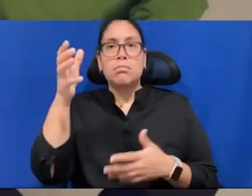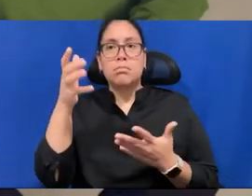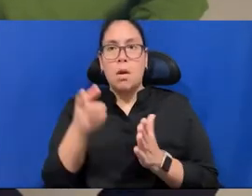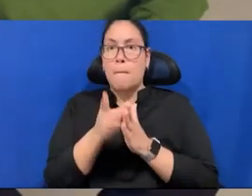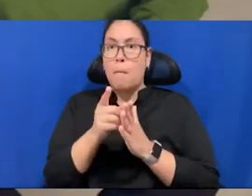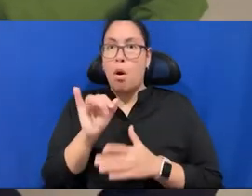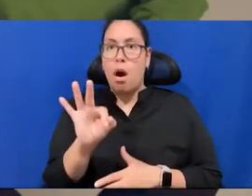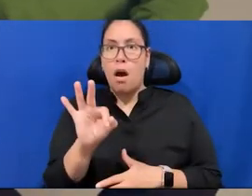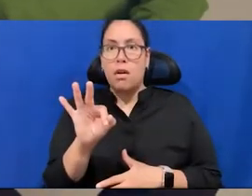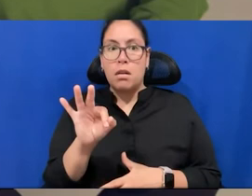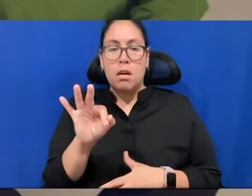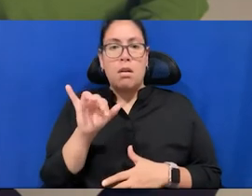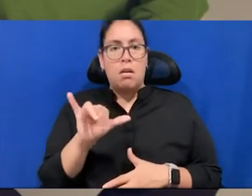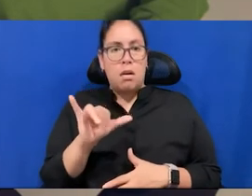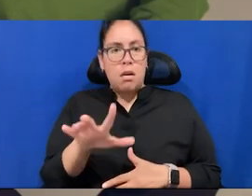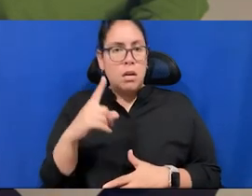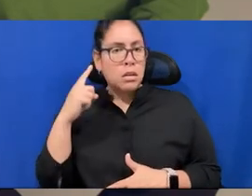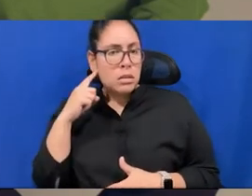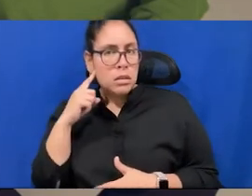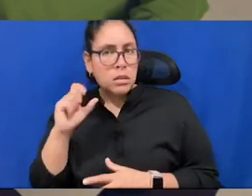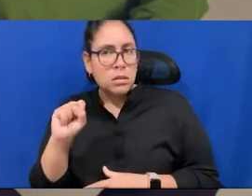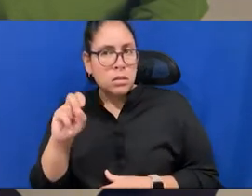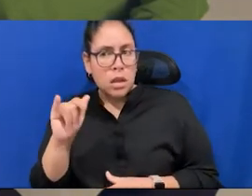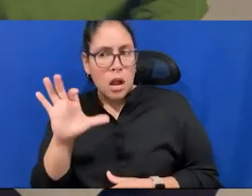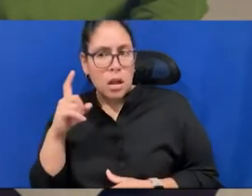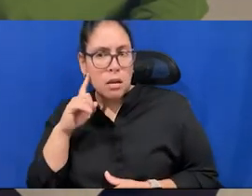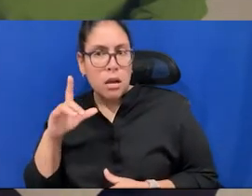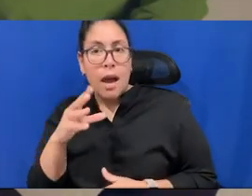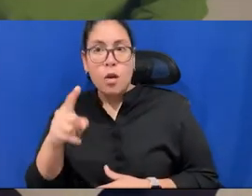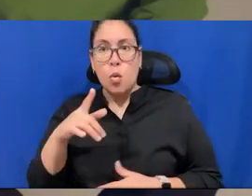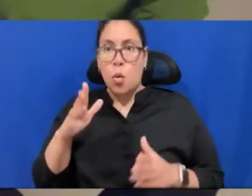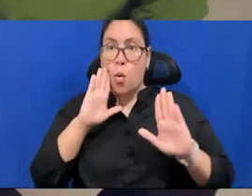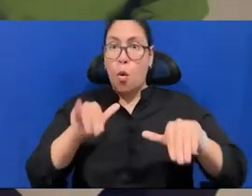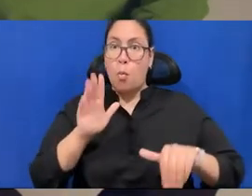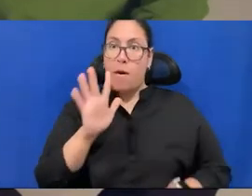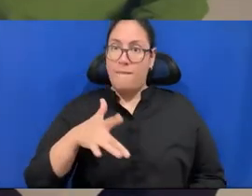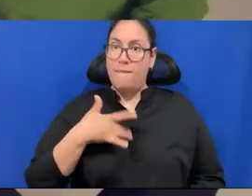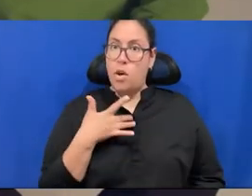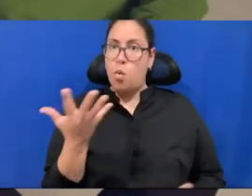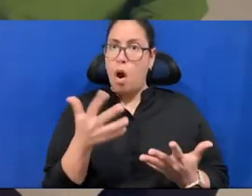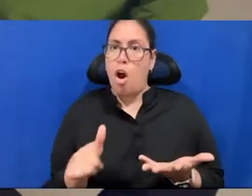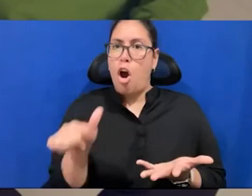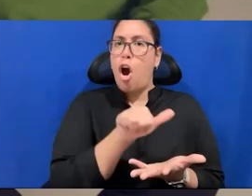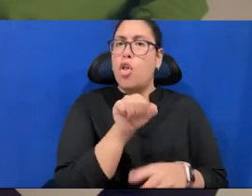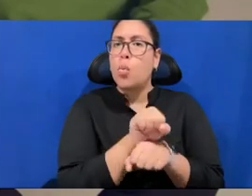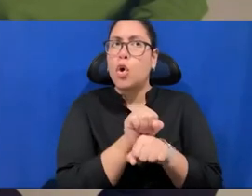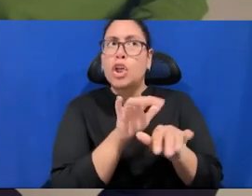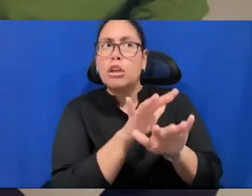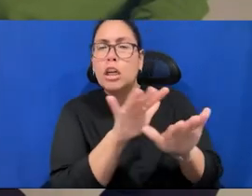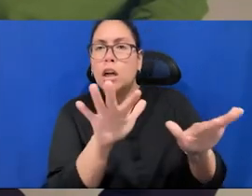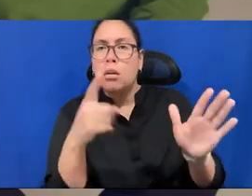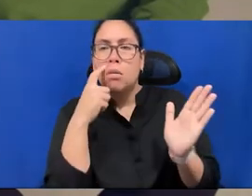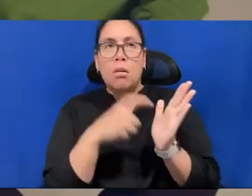infrasound. And then you start to feel hopefully what other worlds might be up there. And maybe we start to respect them differently,